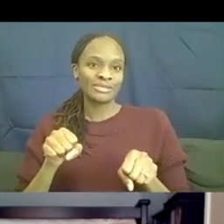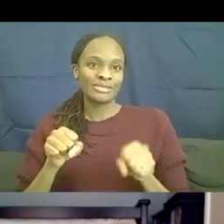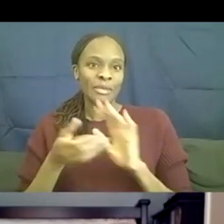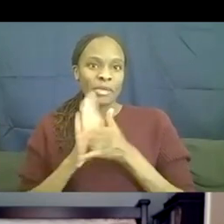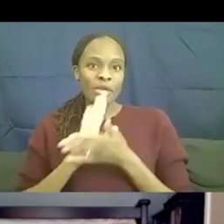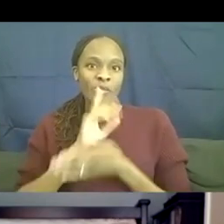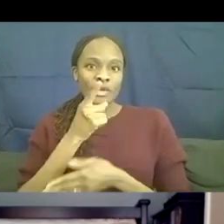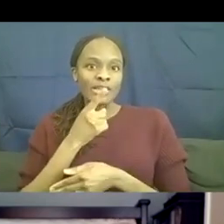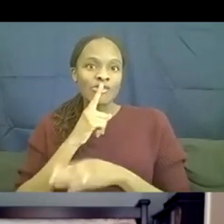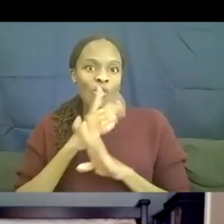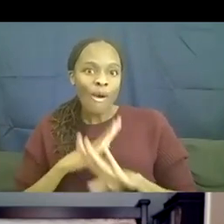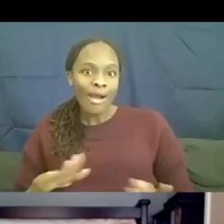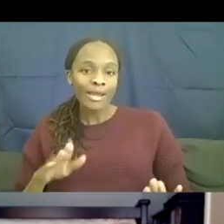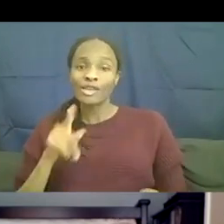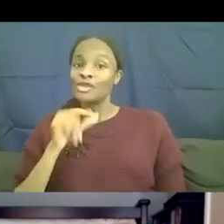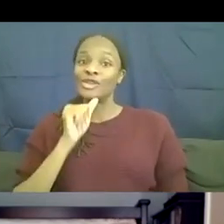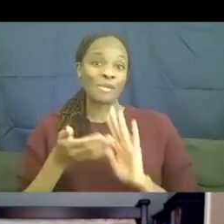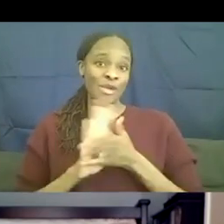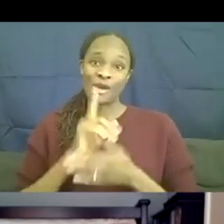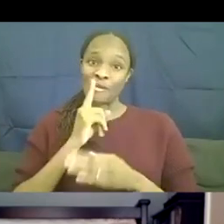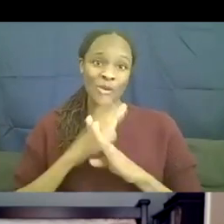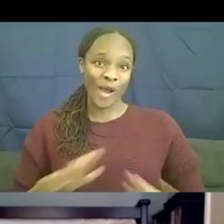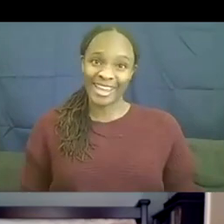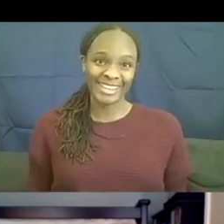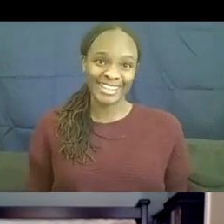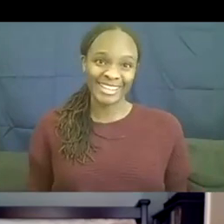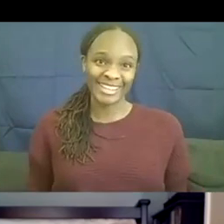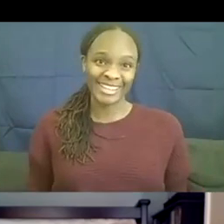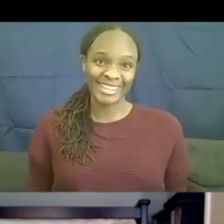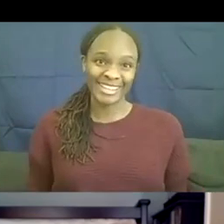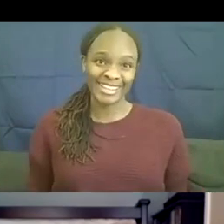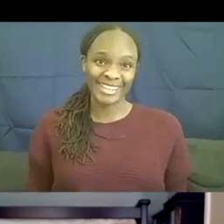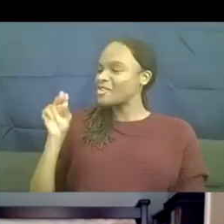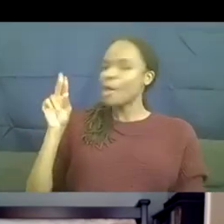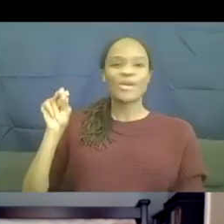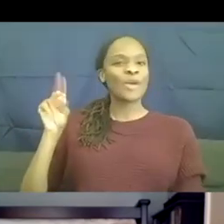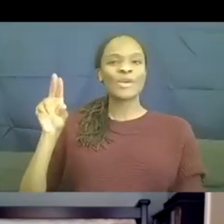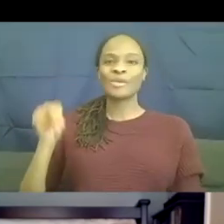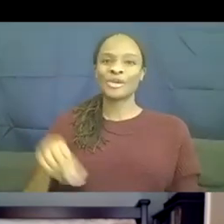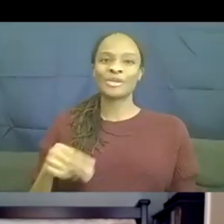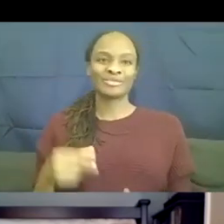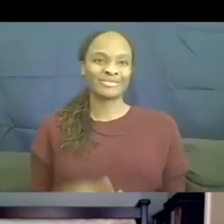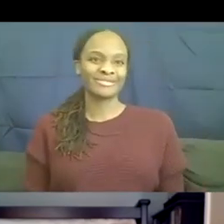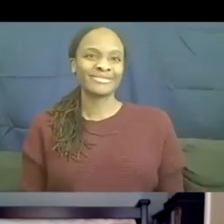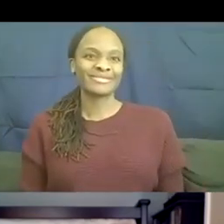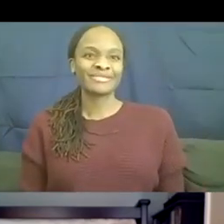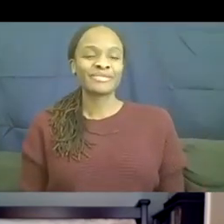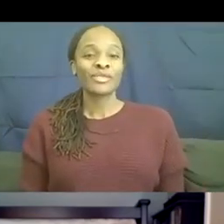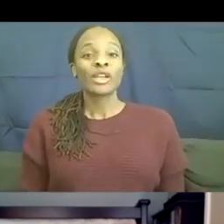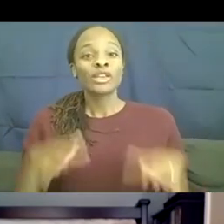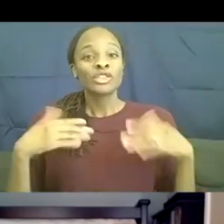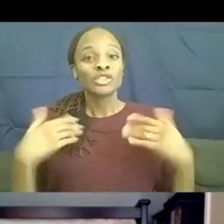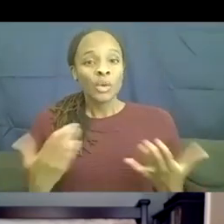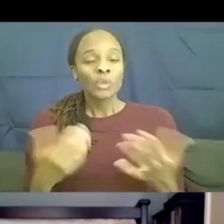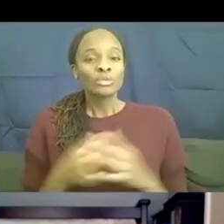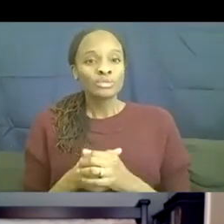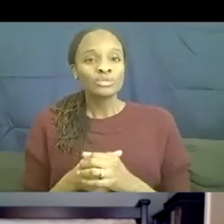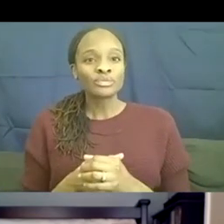Um, and you didn't get very quiet. No, no, no. So, um, you know, um,